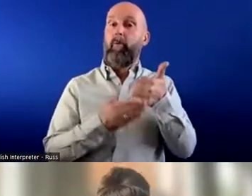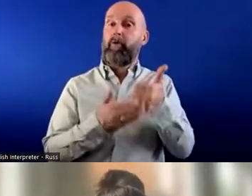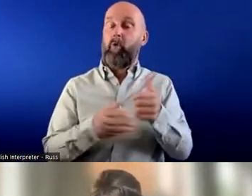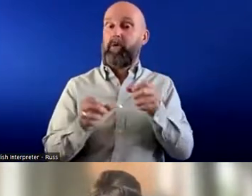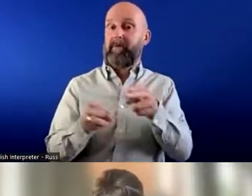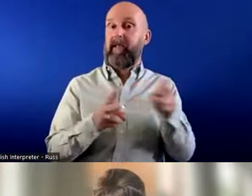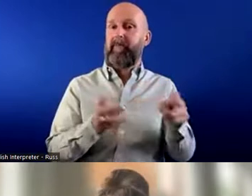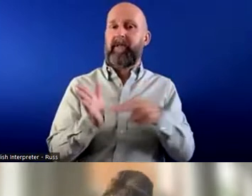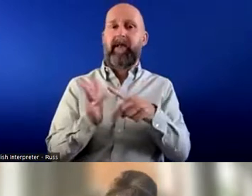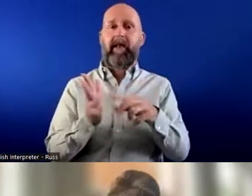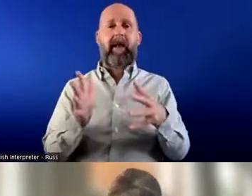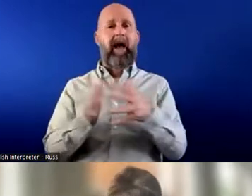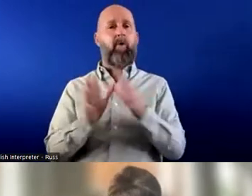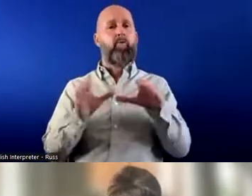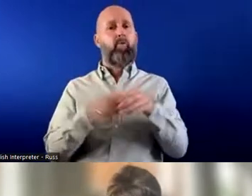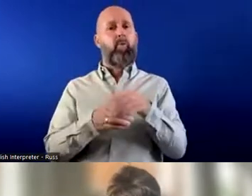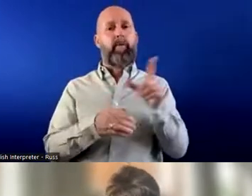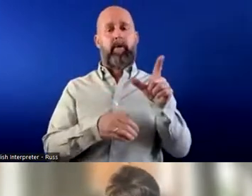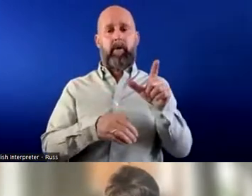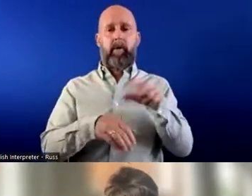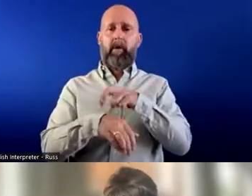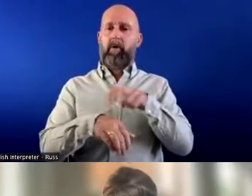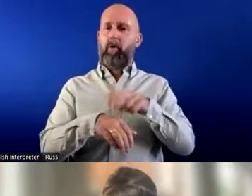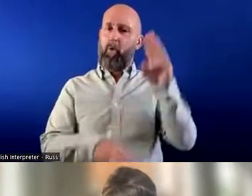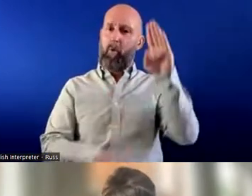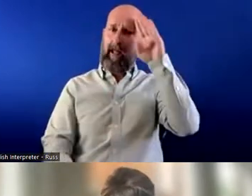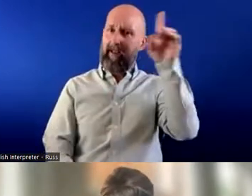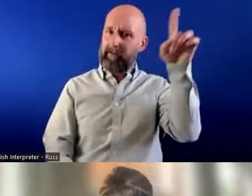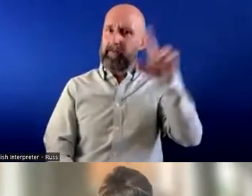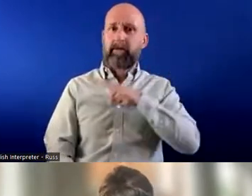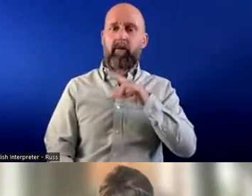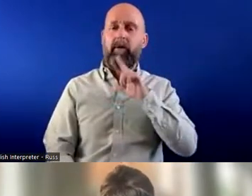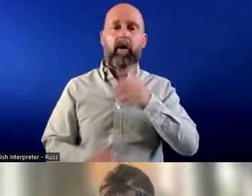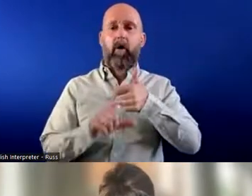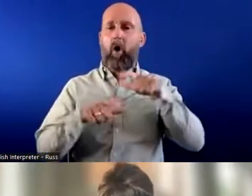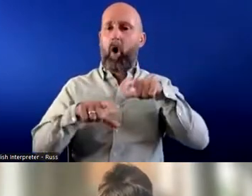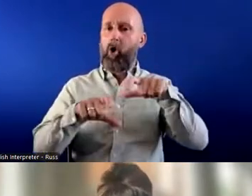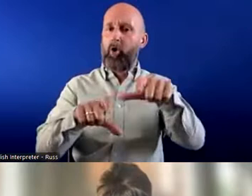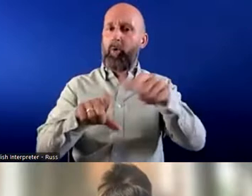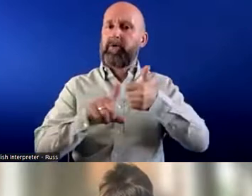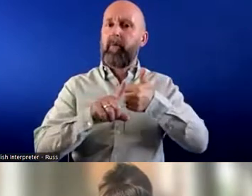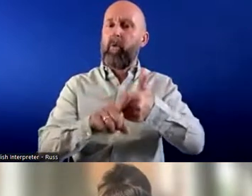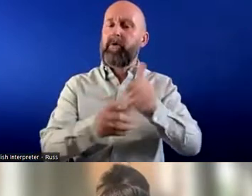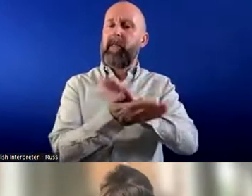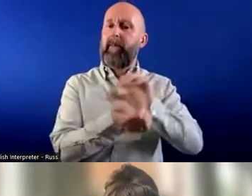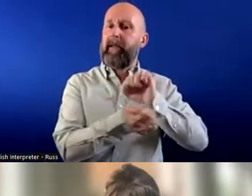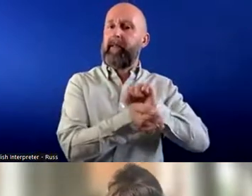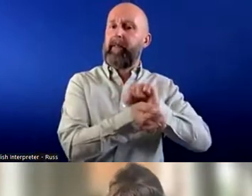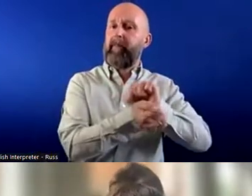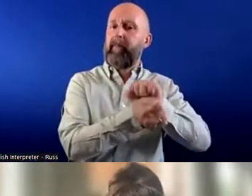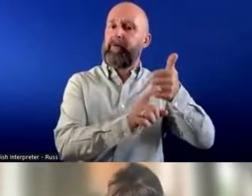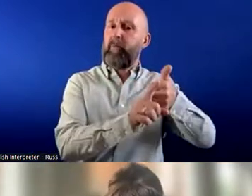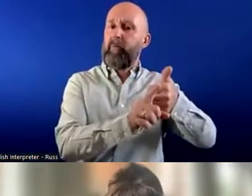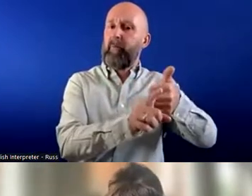like now grip, for instance, in Northern Ireland, we would provide ongoing support. So the retention rate of our participants that we